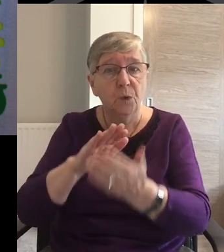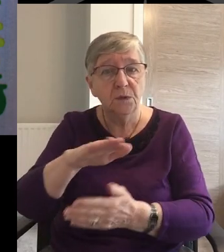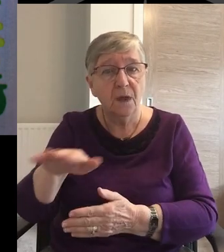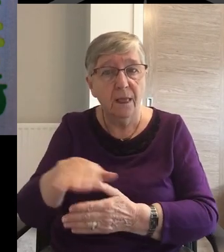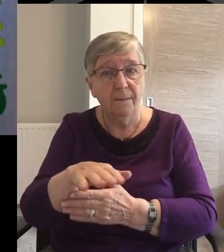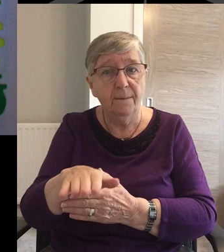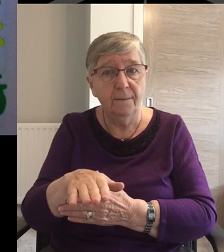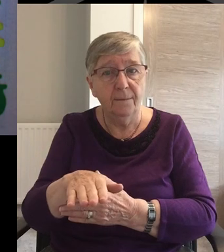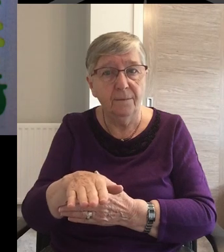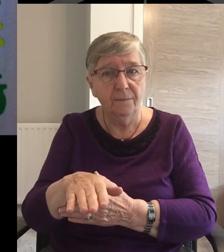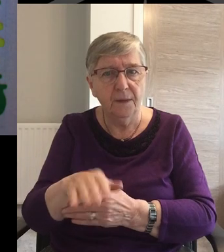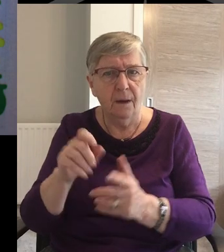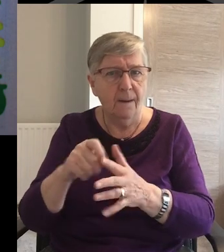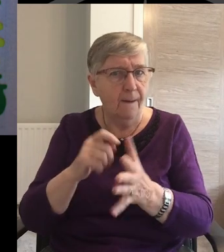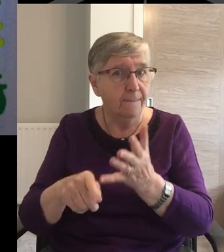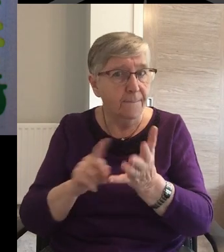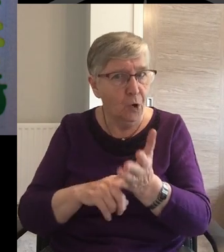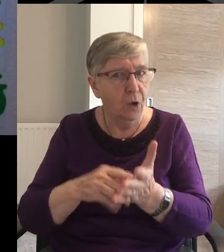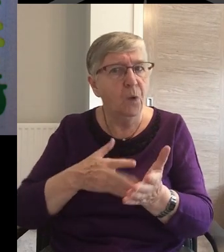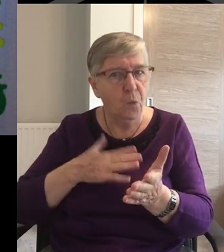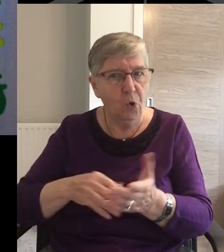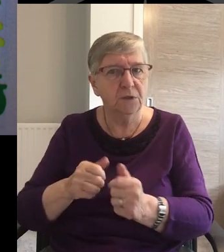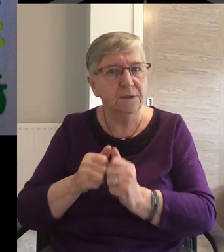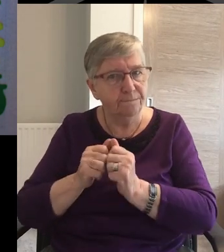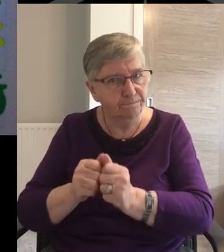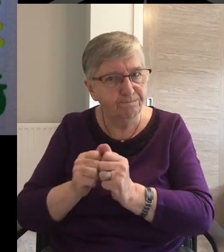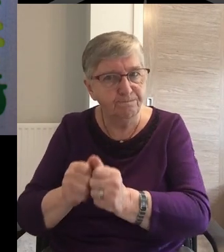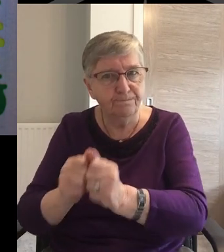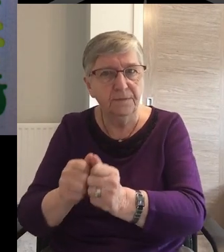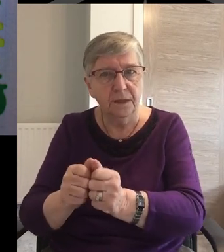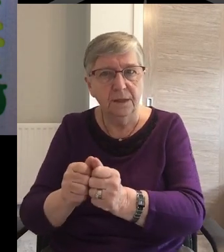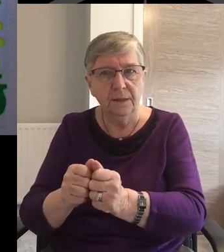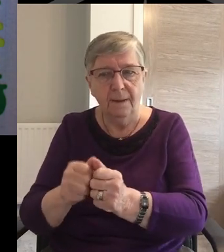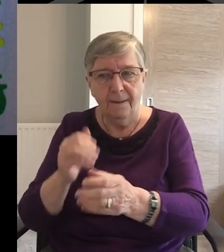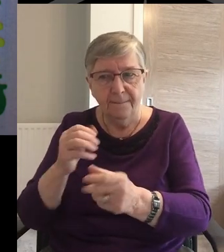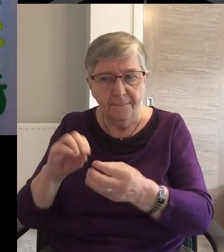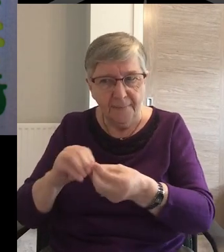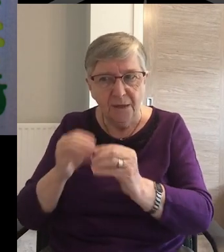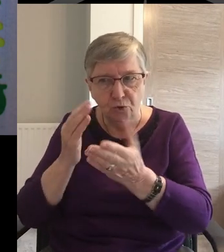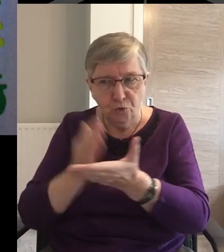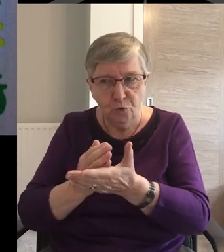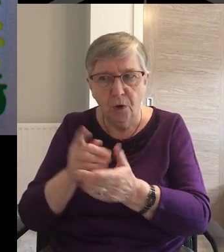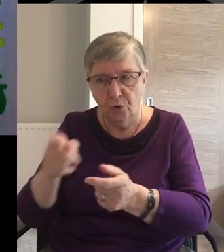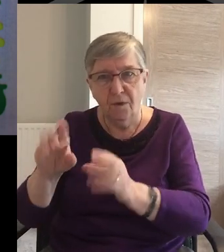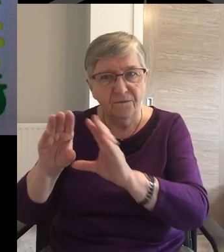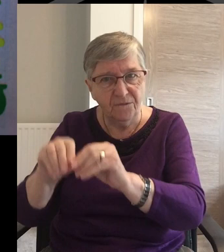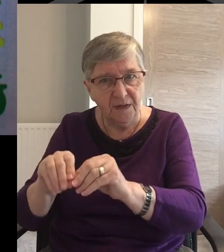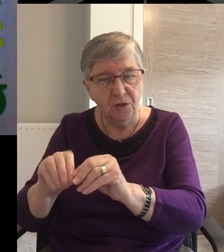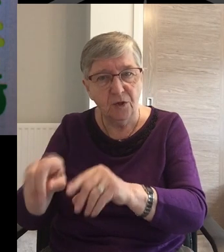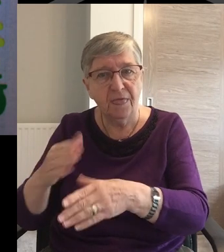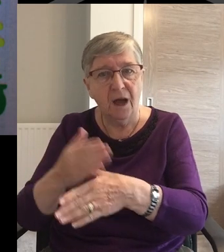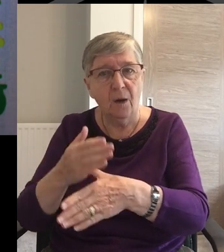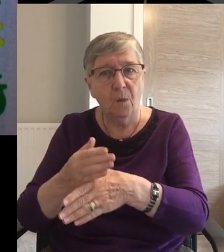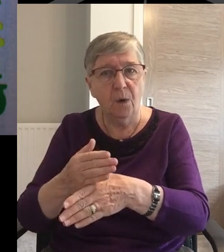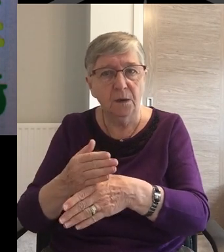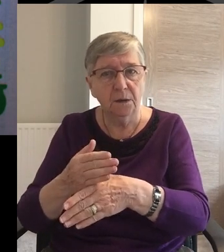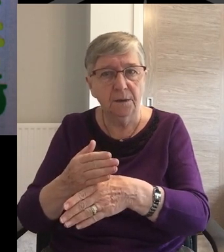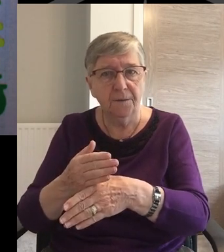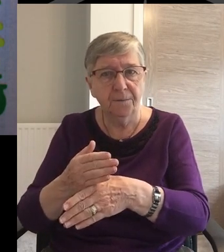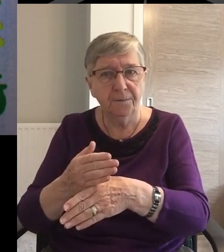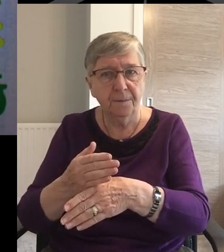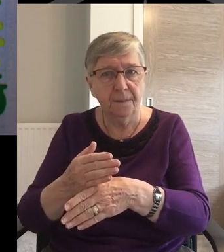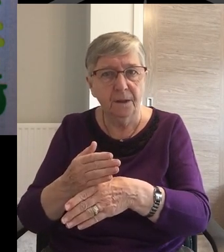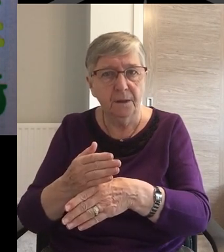He was determined to press ahead And get them to complete their task He doesn't just want to be fully And